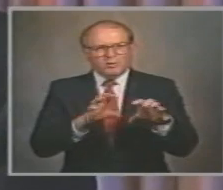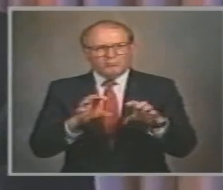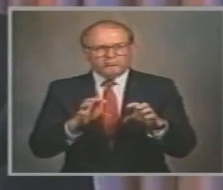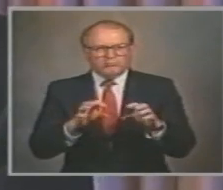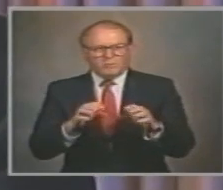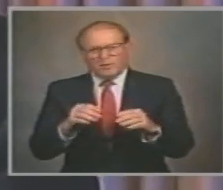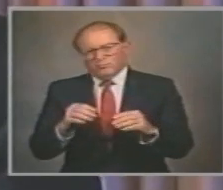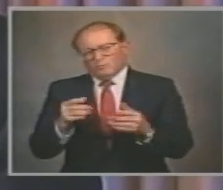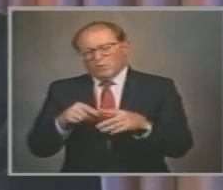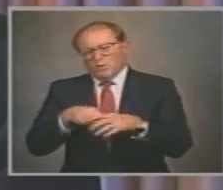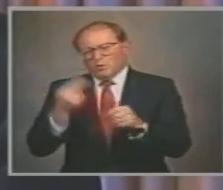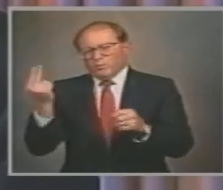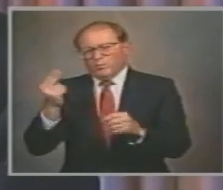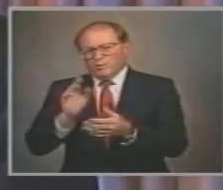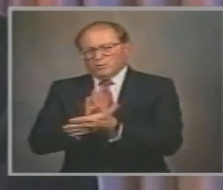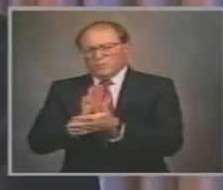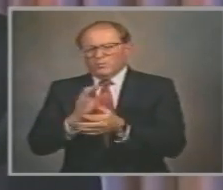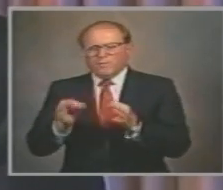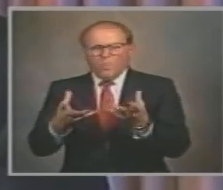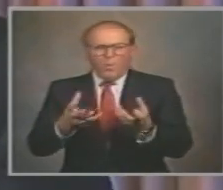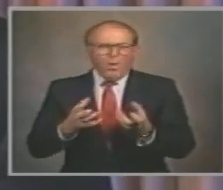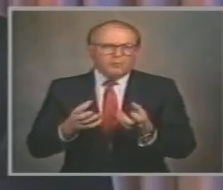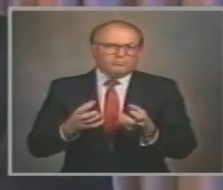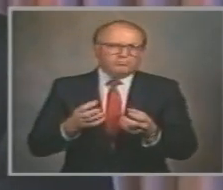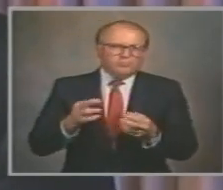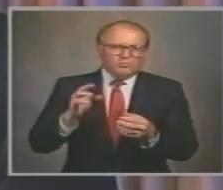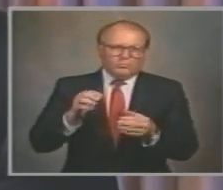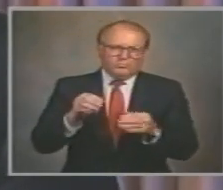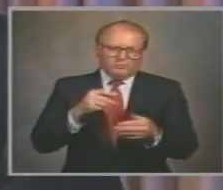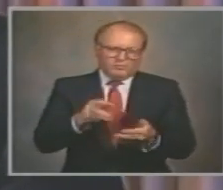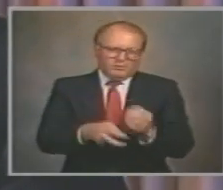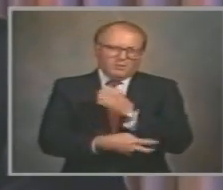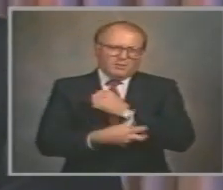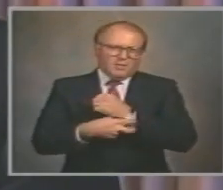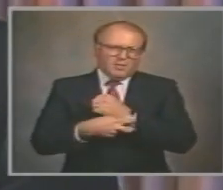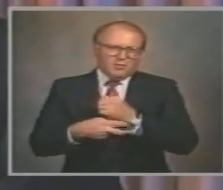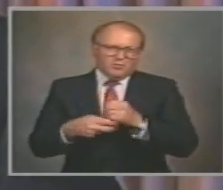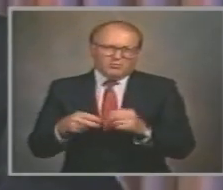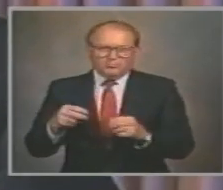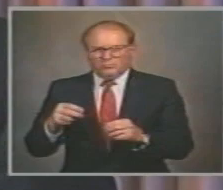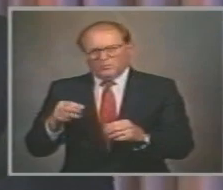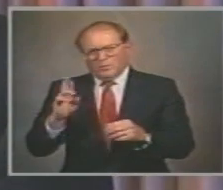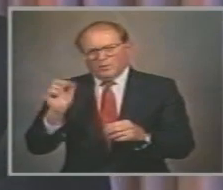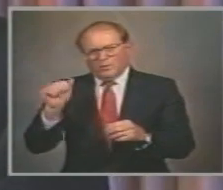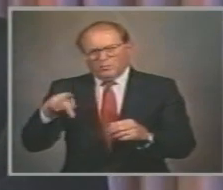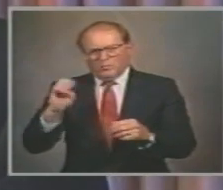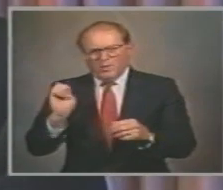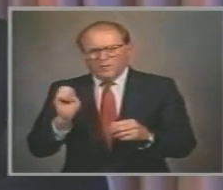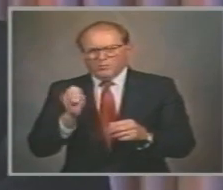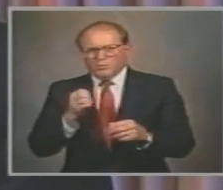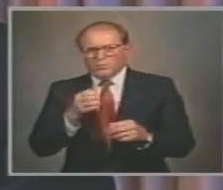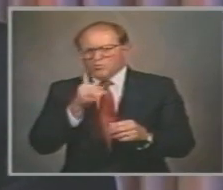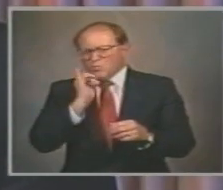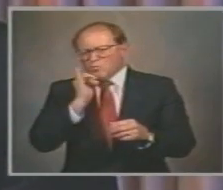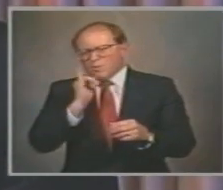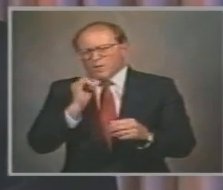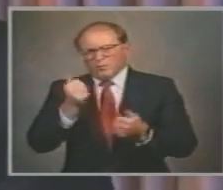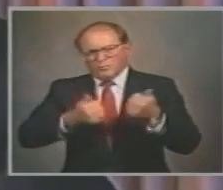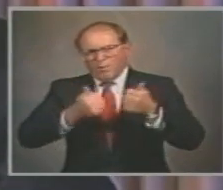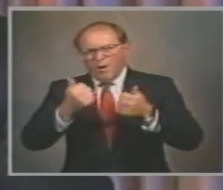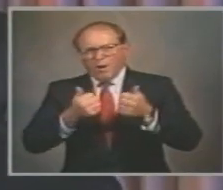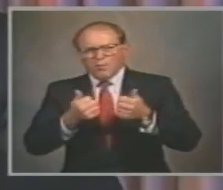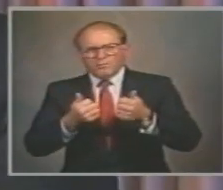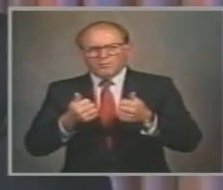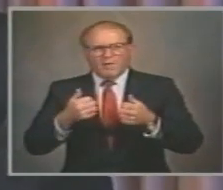like Join a gang Rob Rape Shoot drugs Drink and drive Who's to say you can't